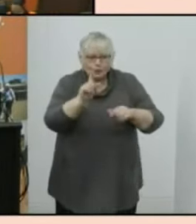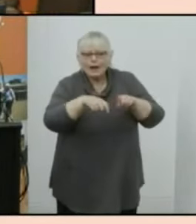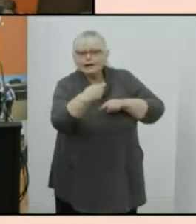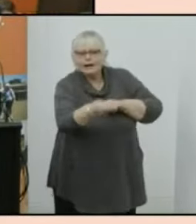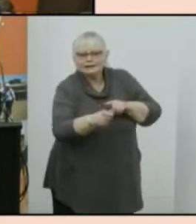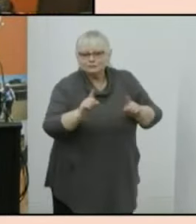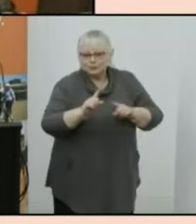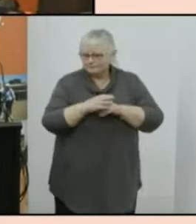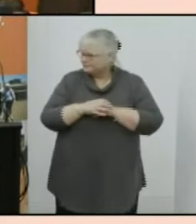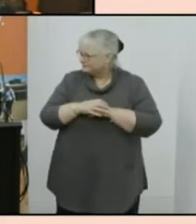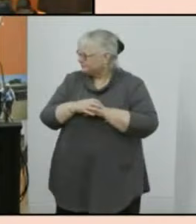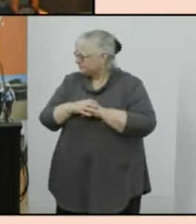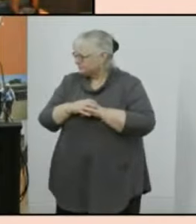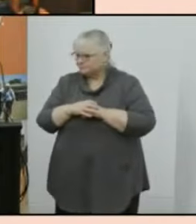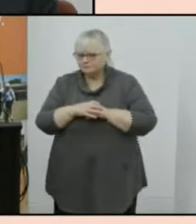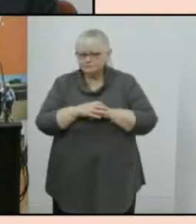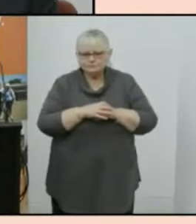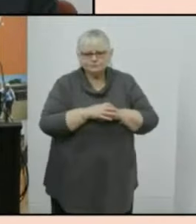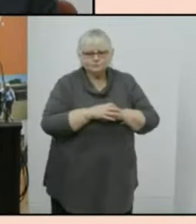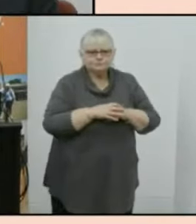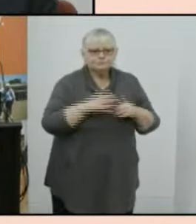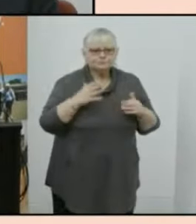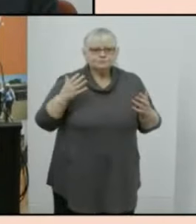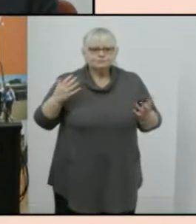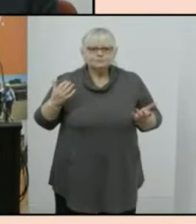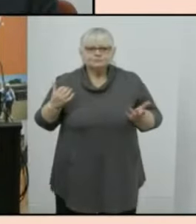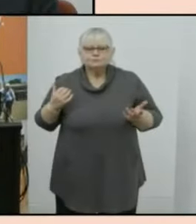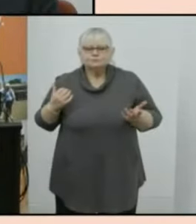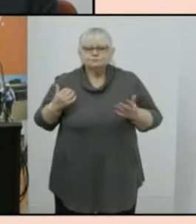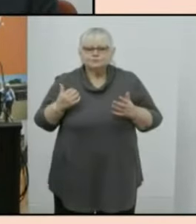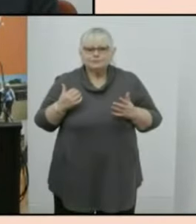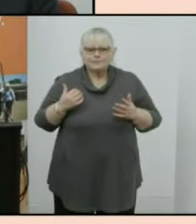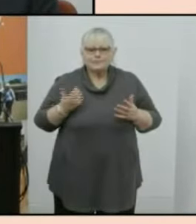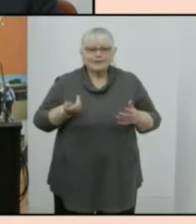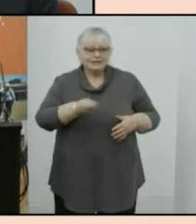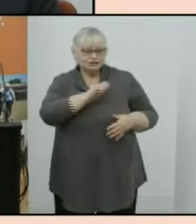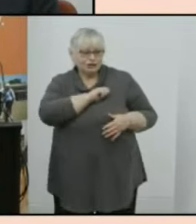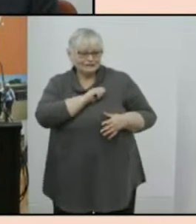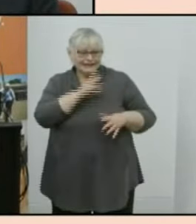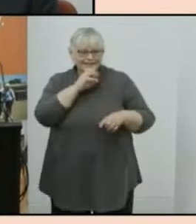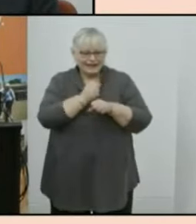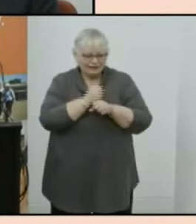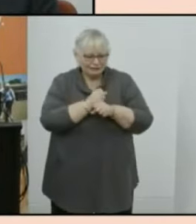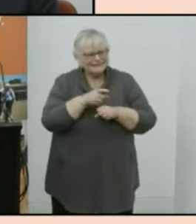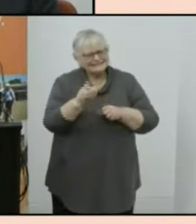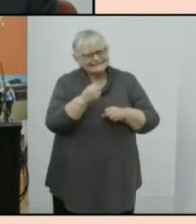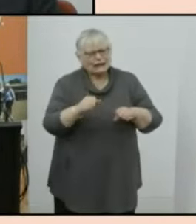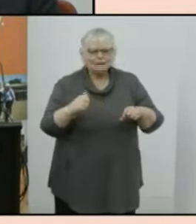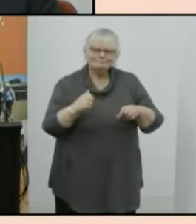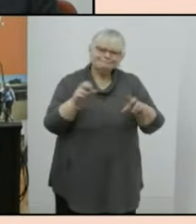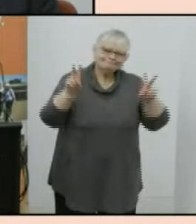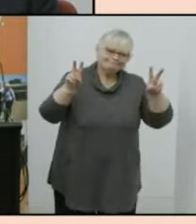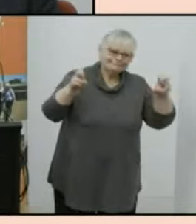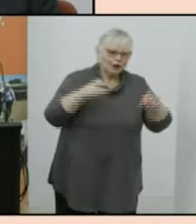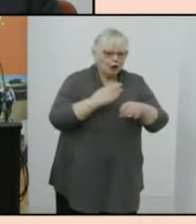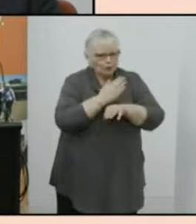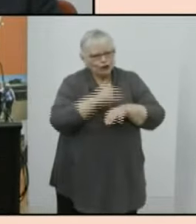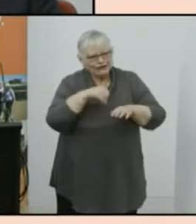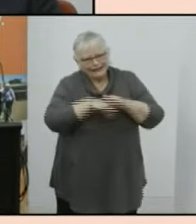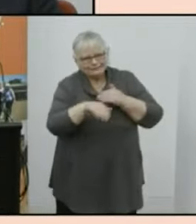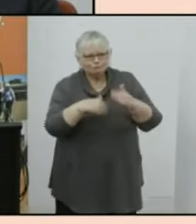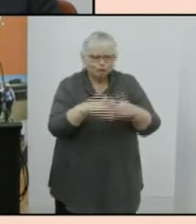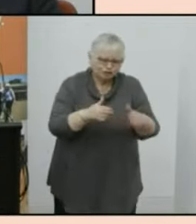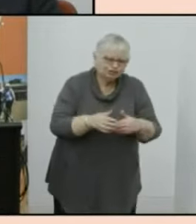So I think trust in government is a work in progress. I think